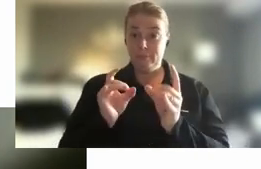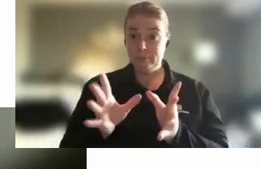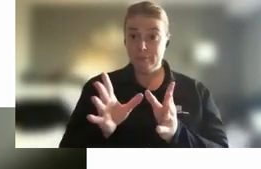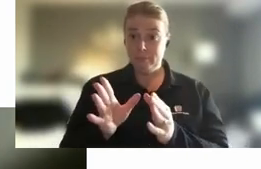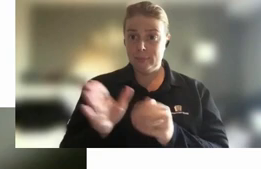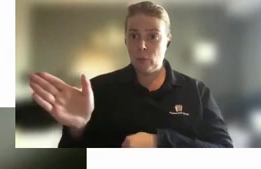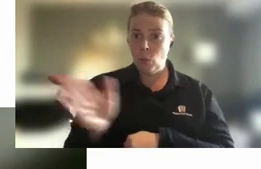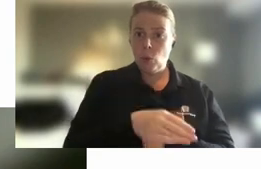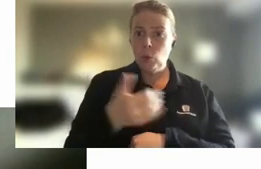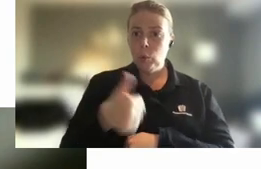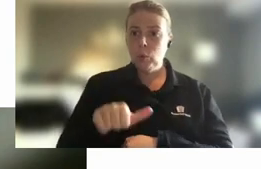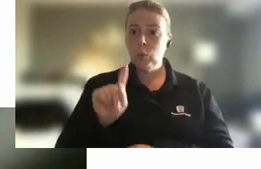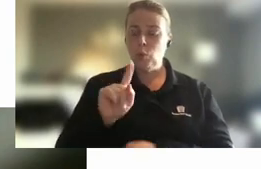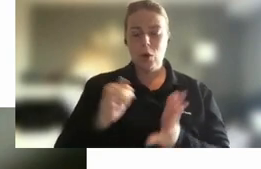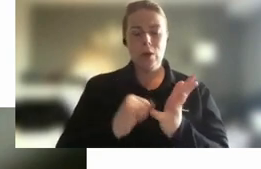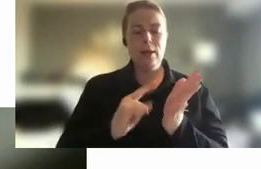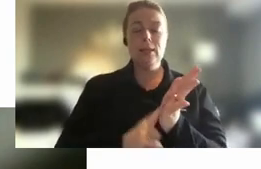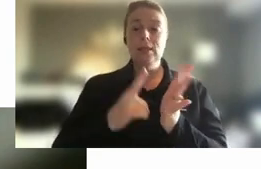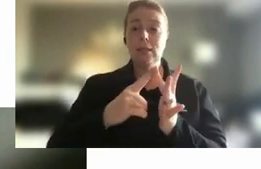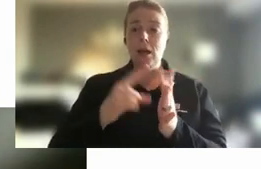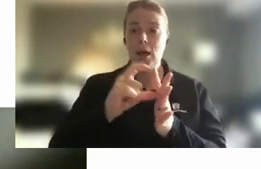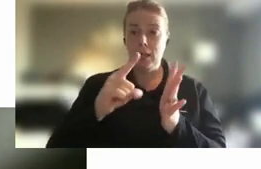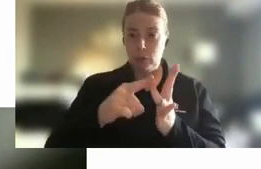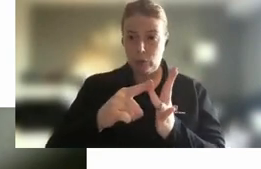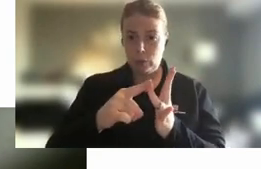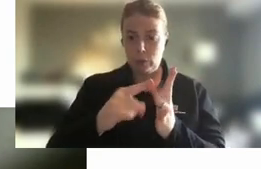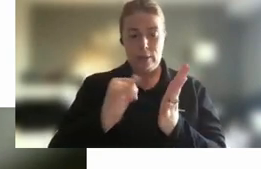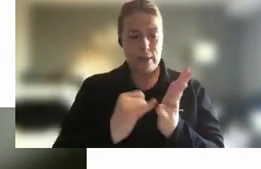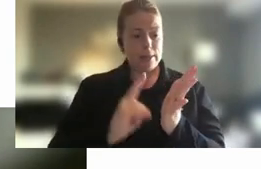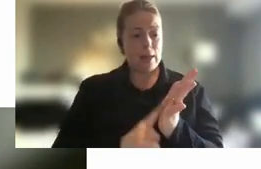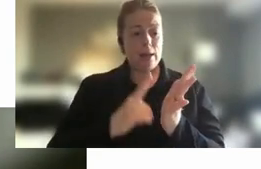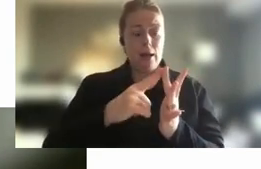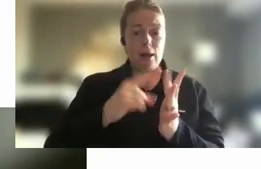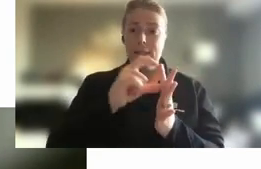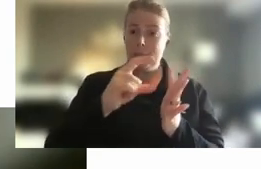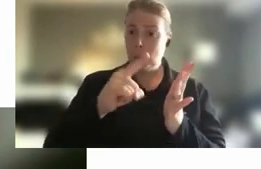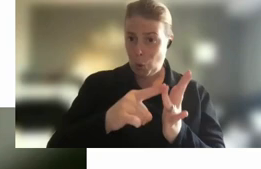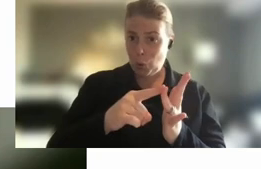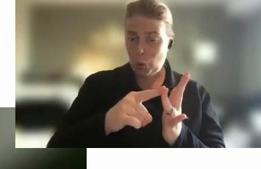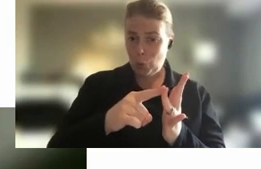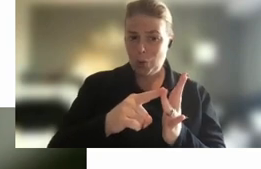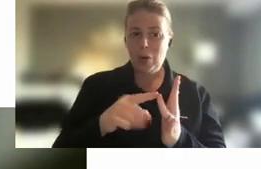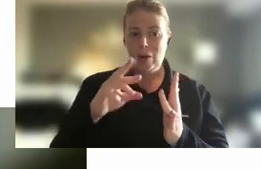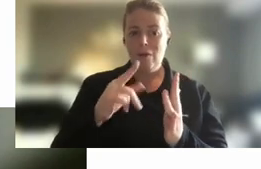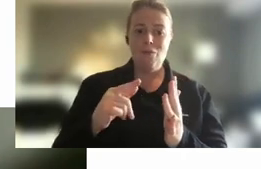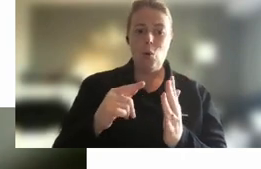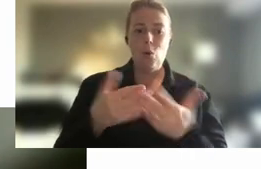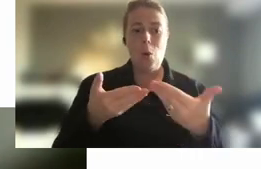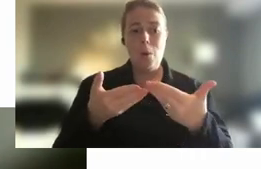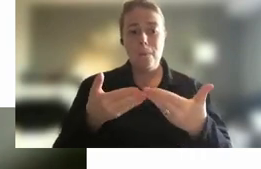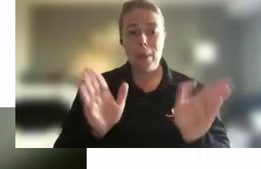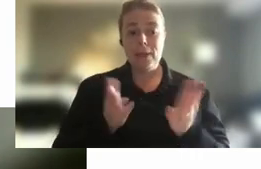using Slido, S-L-I-D-O, Slido, for some public service trivia.